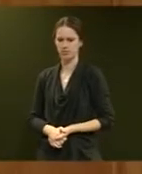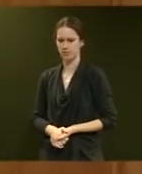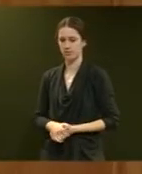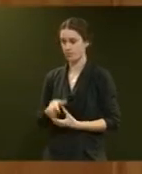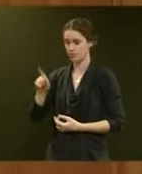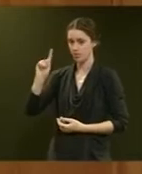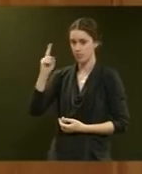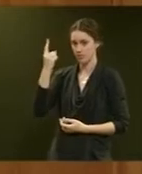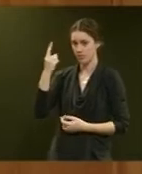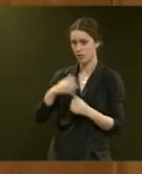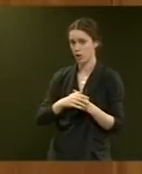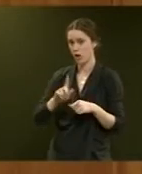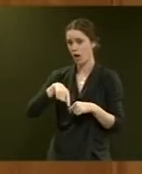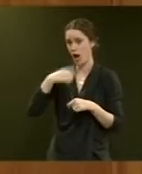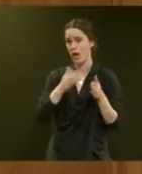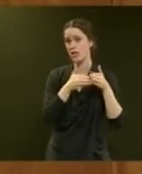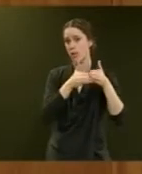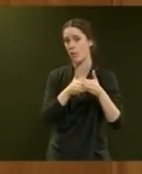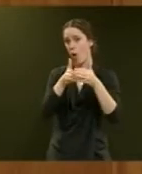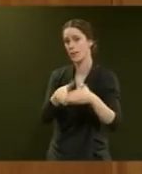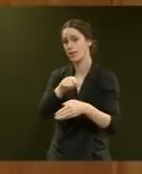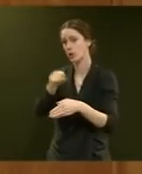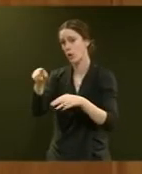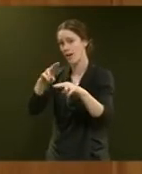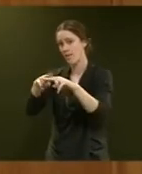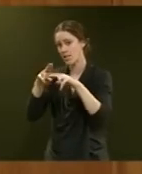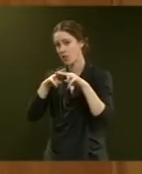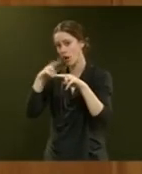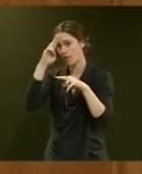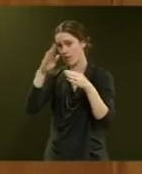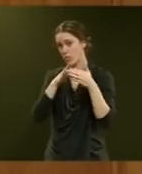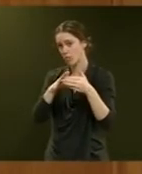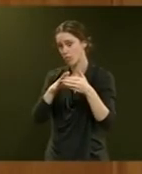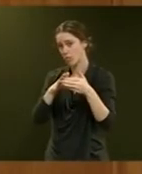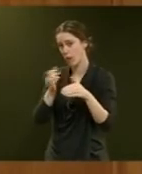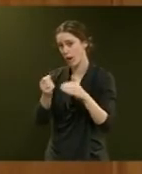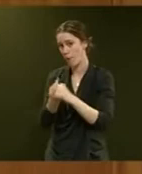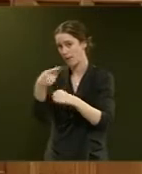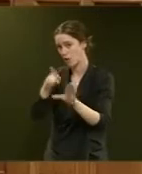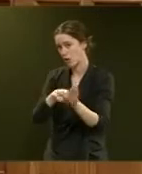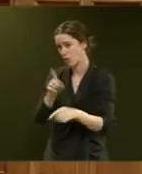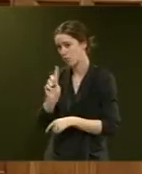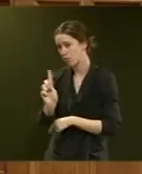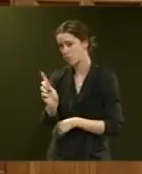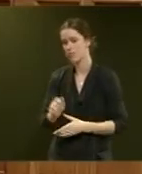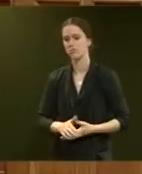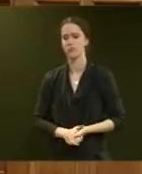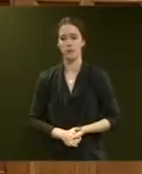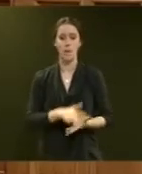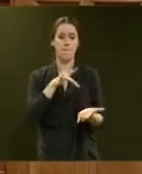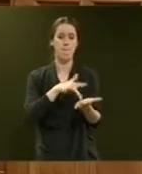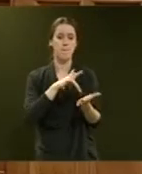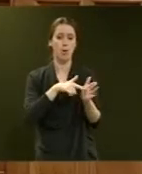What further deployments to Fiji of Navy patrol vessels will take place this year? Mr Speaker, in mid